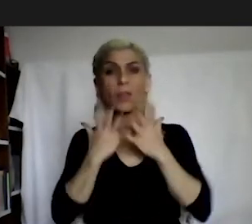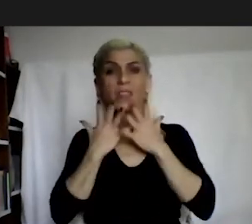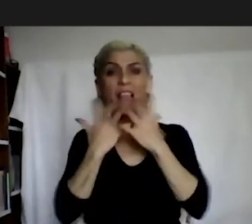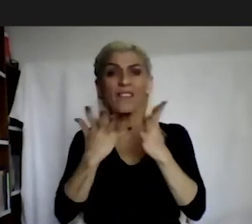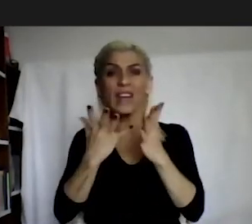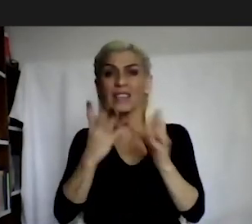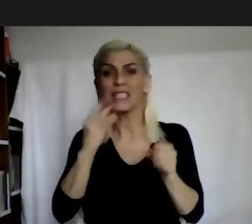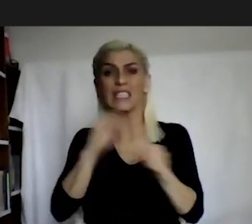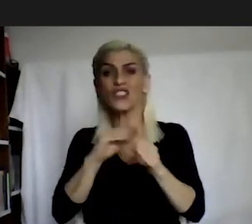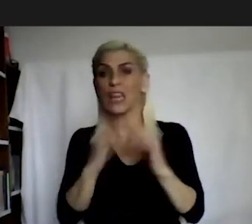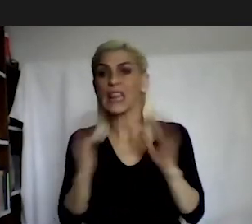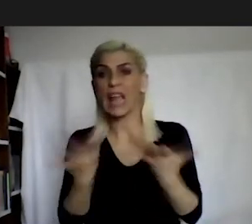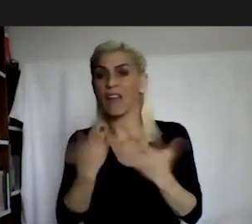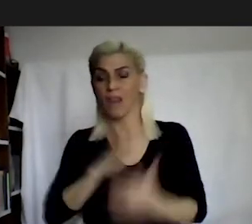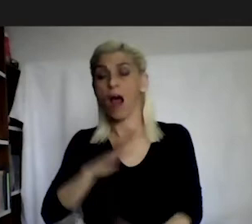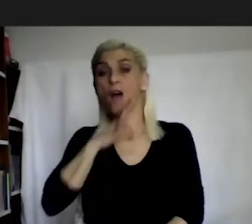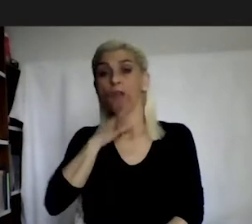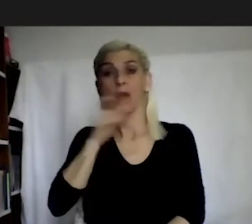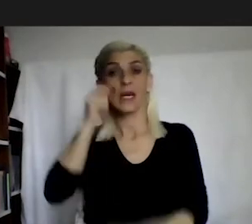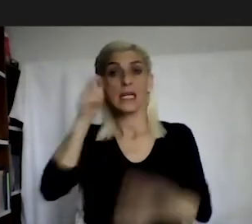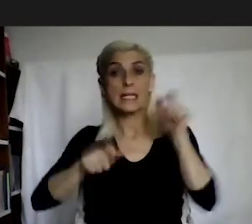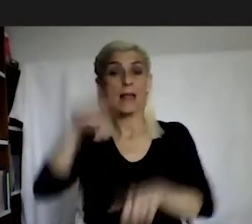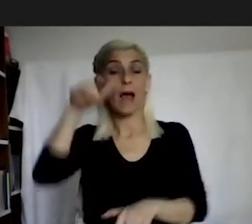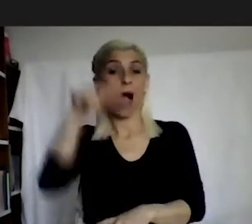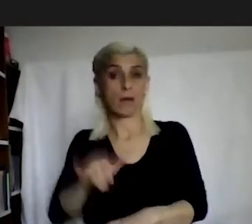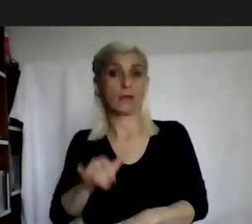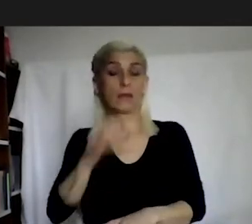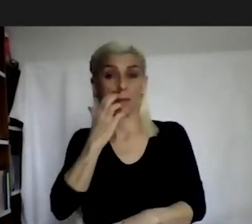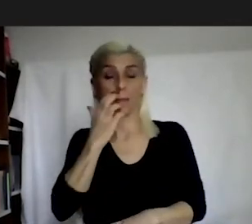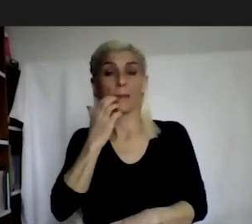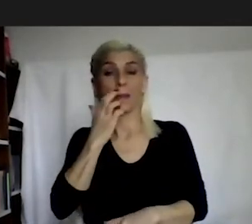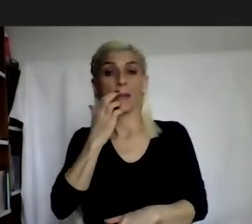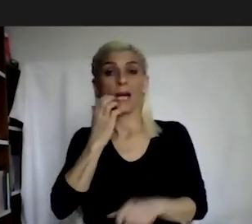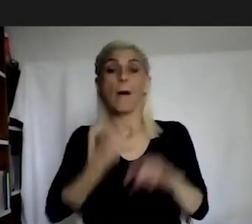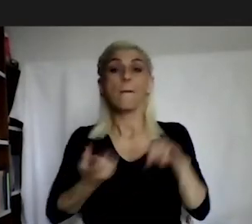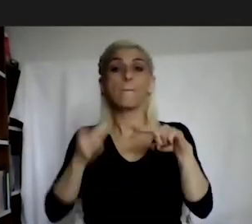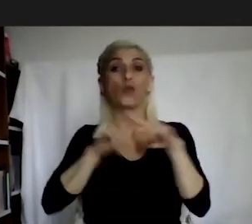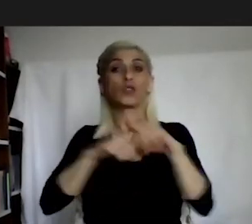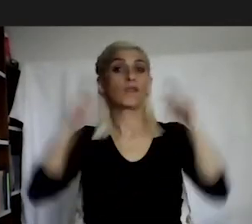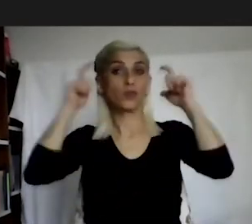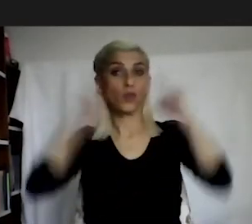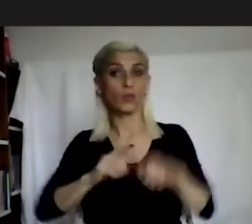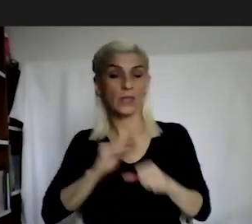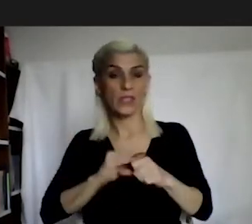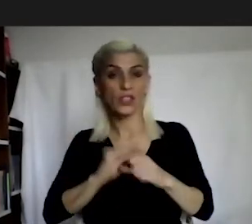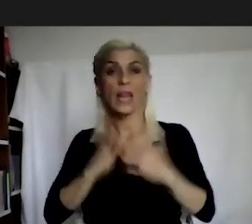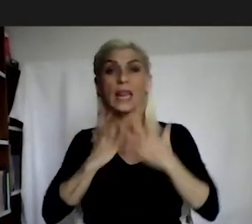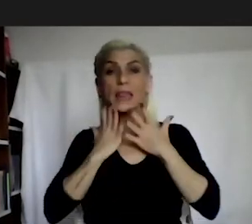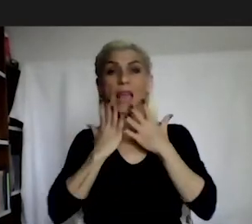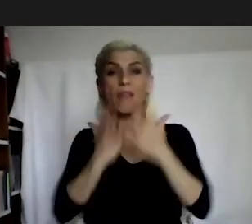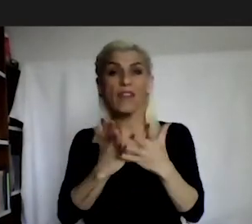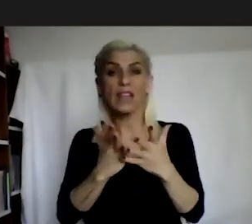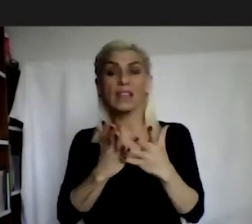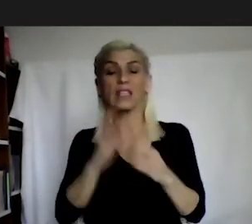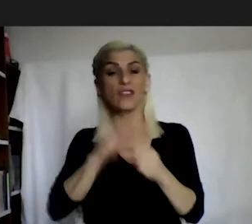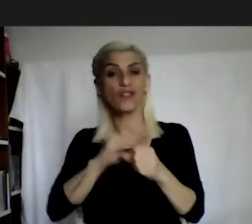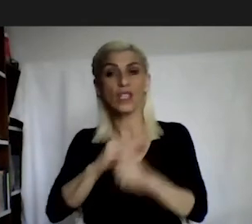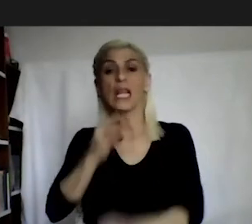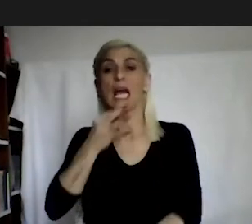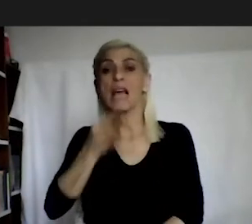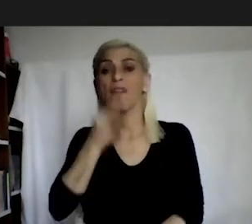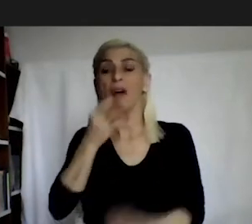European Court of Human Rights and what it says about positive obligations and how it handles hate speech and freedom of